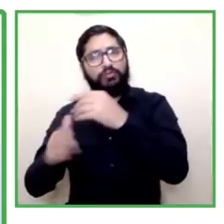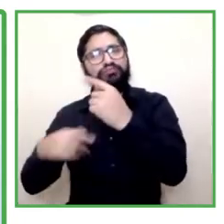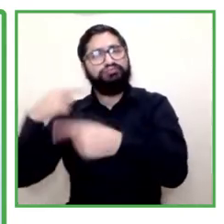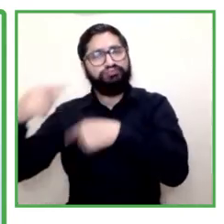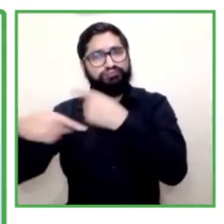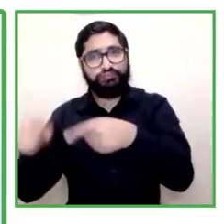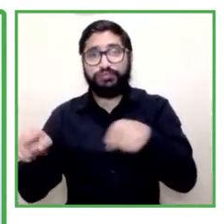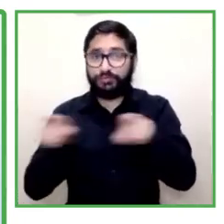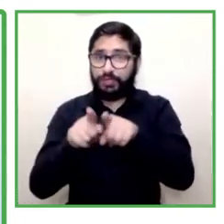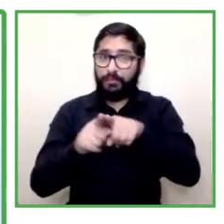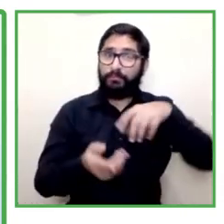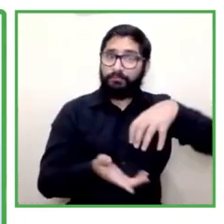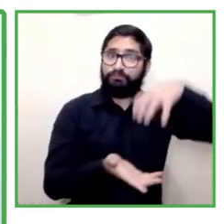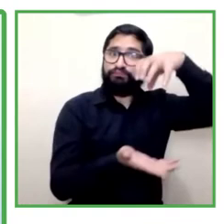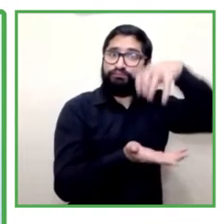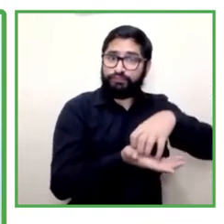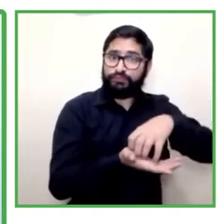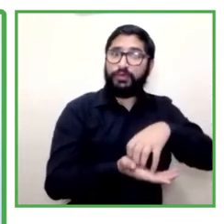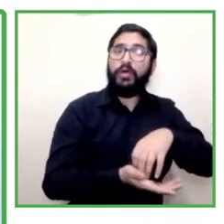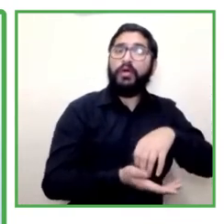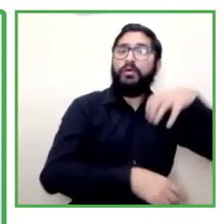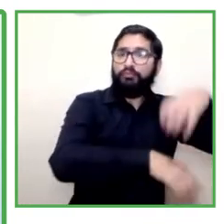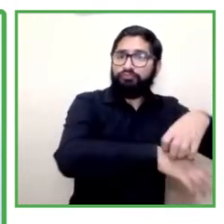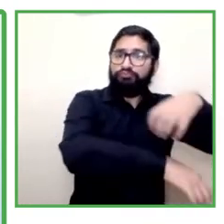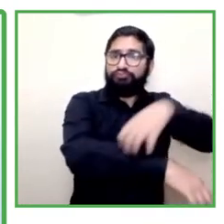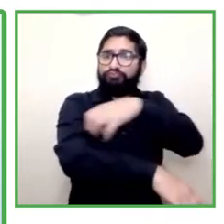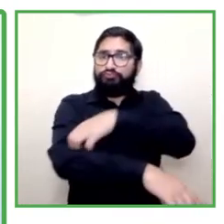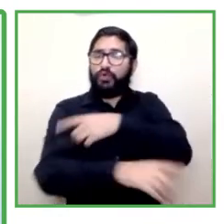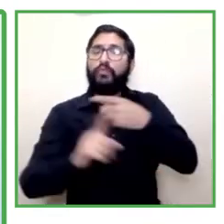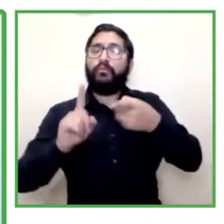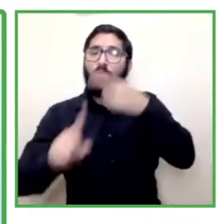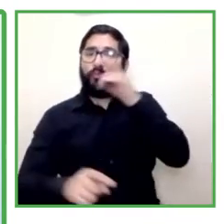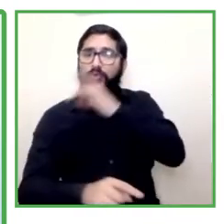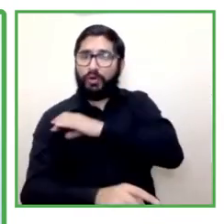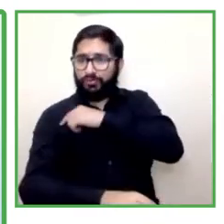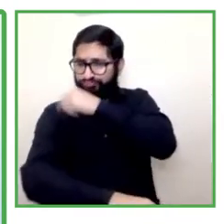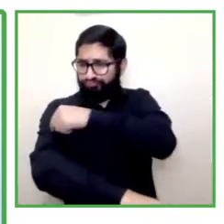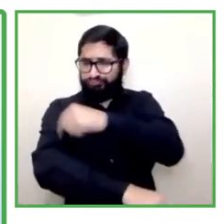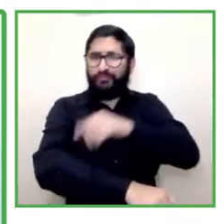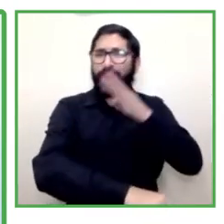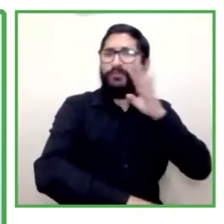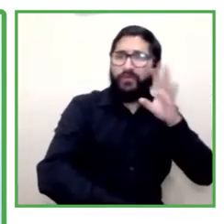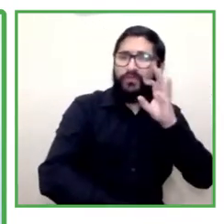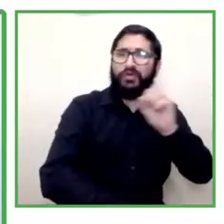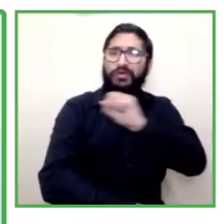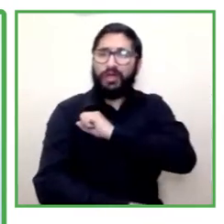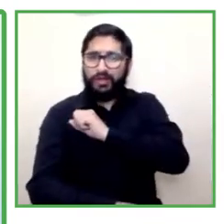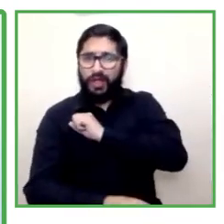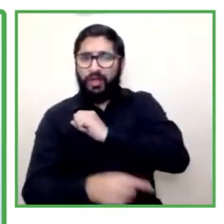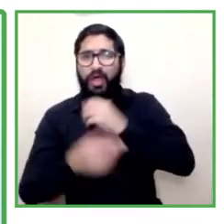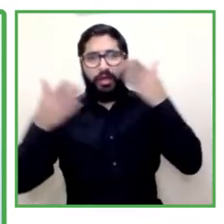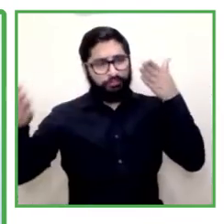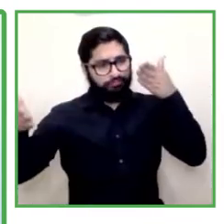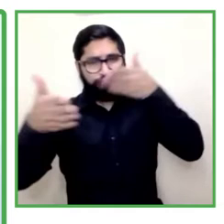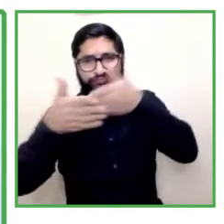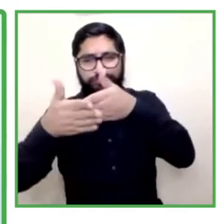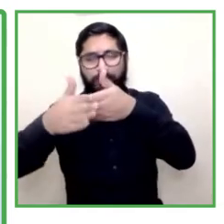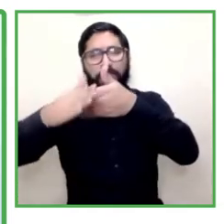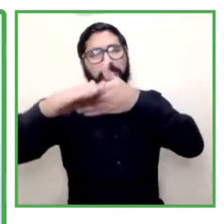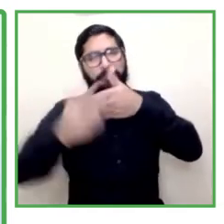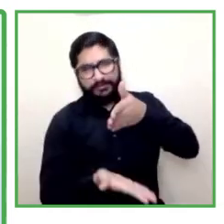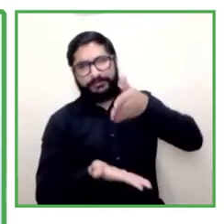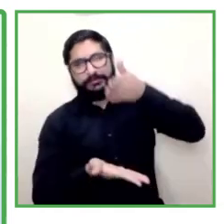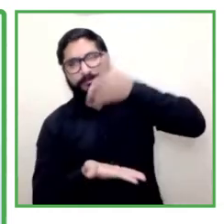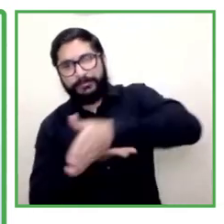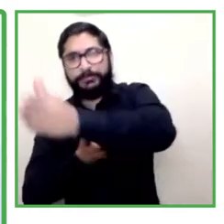region south of the country country now we are saying that we also want to break the closing gaps of in traditional